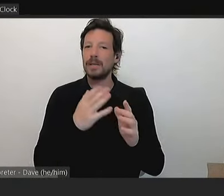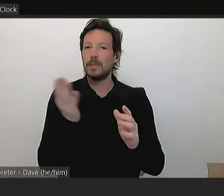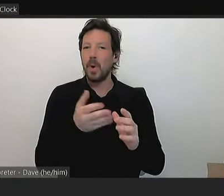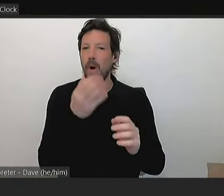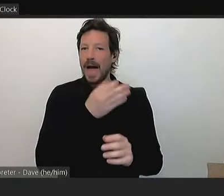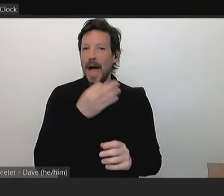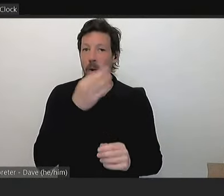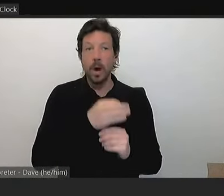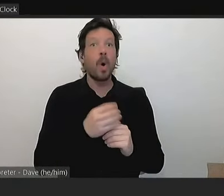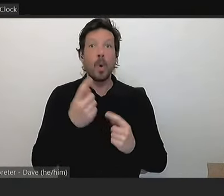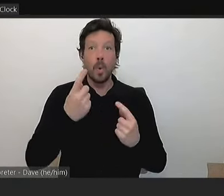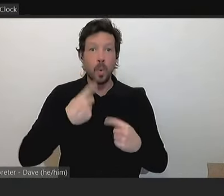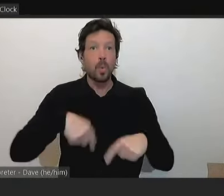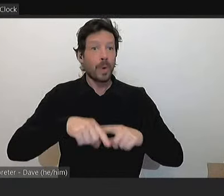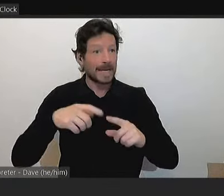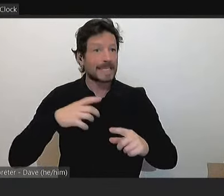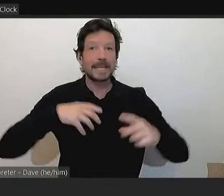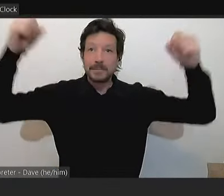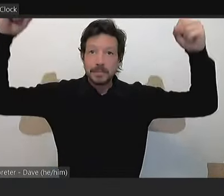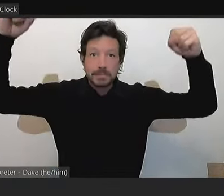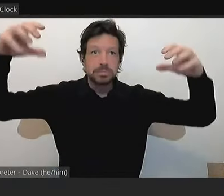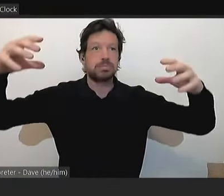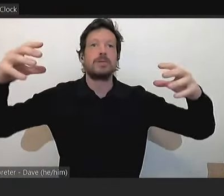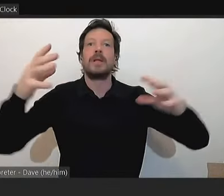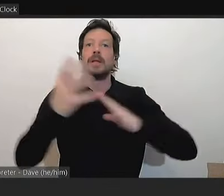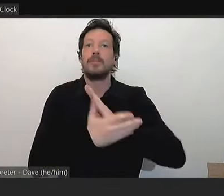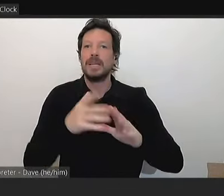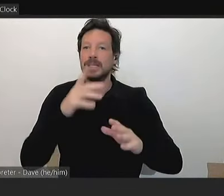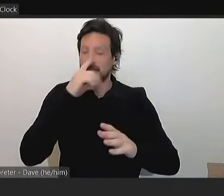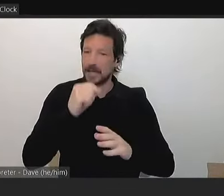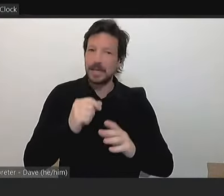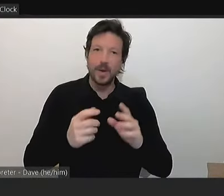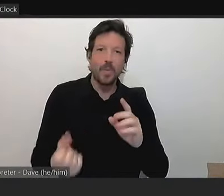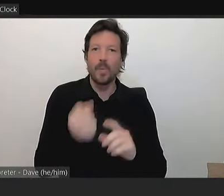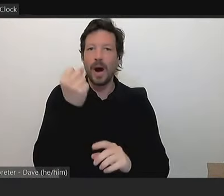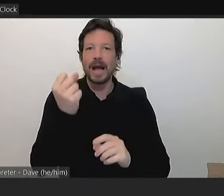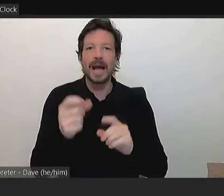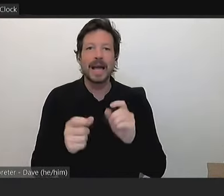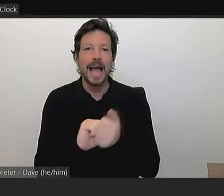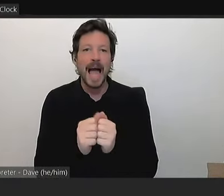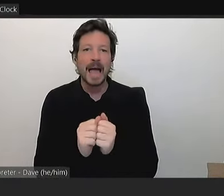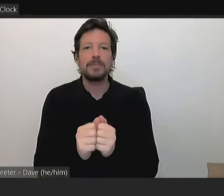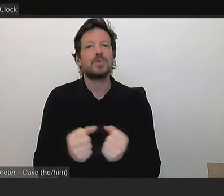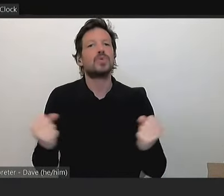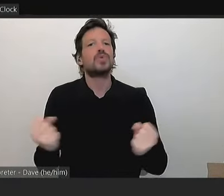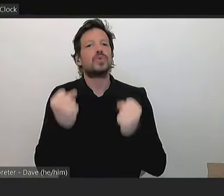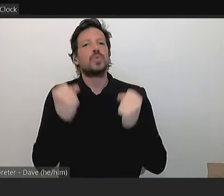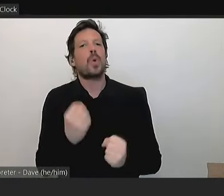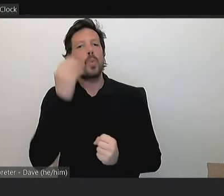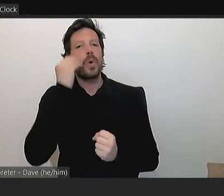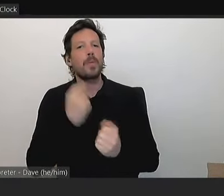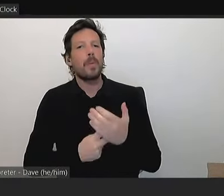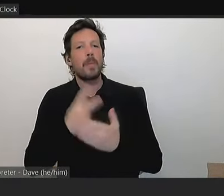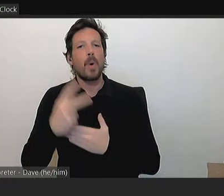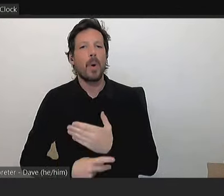vision to become a powerhouse on and off the field, which includes being a strong women's program we're working on at the moment. Tonight,